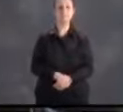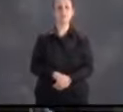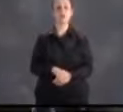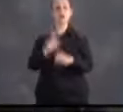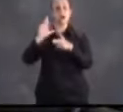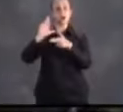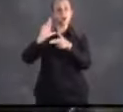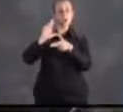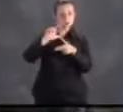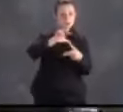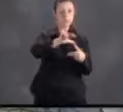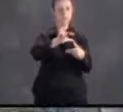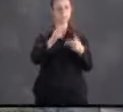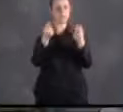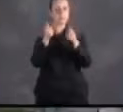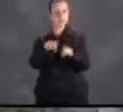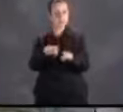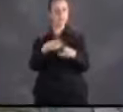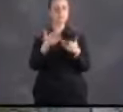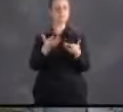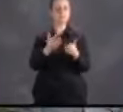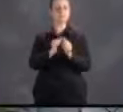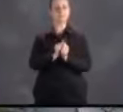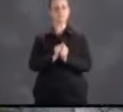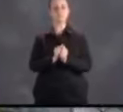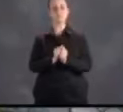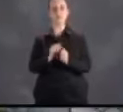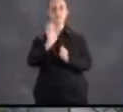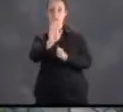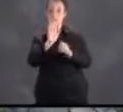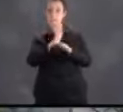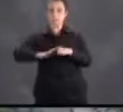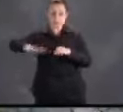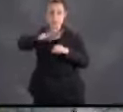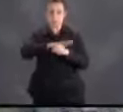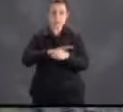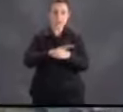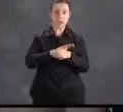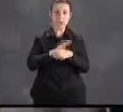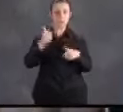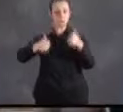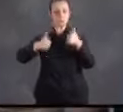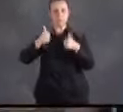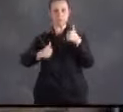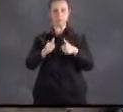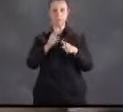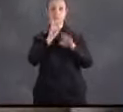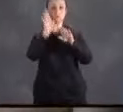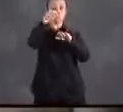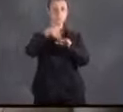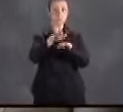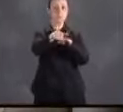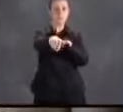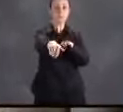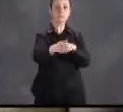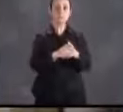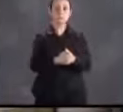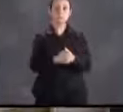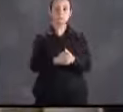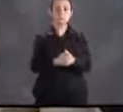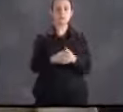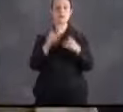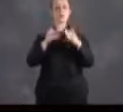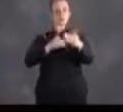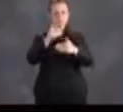In the case of hurricanes, you can find out right now if you are in a storm surge evacuation zone and learn the